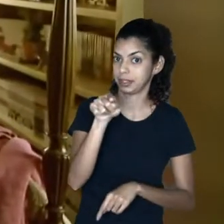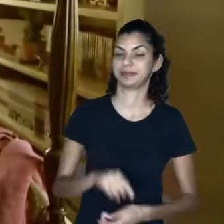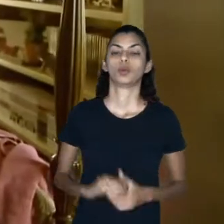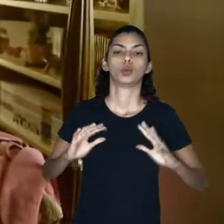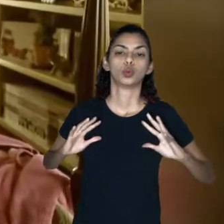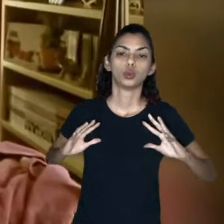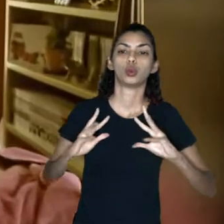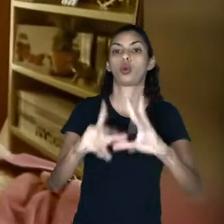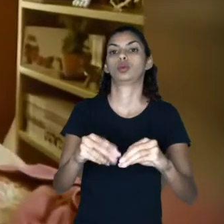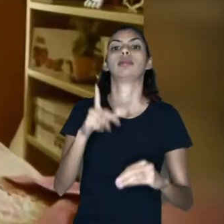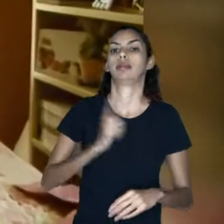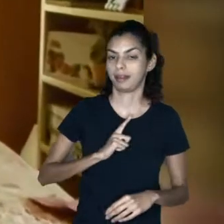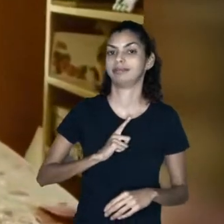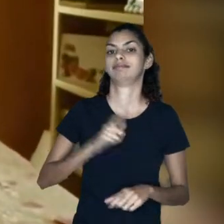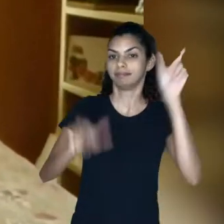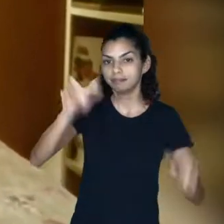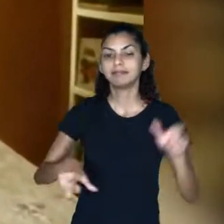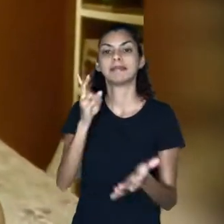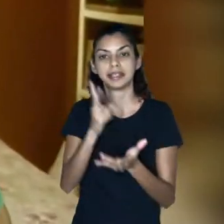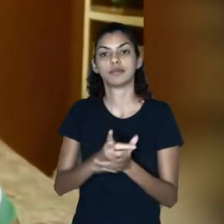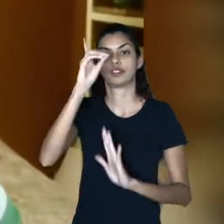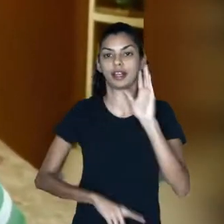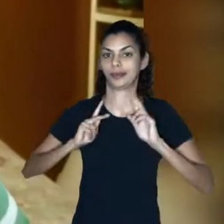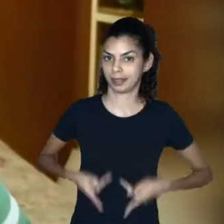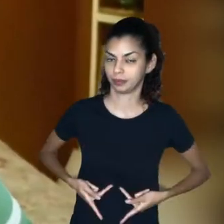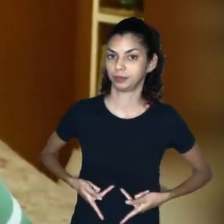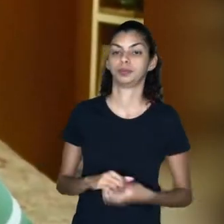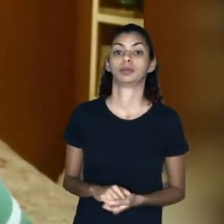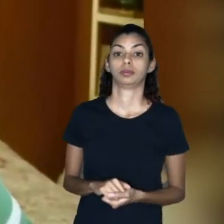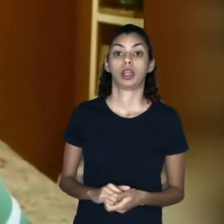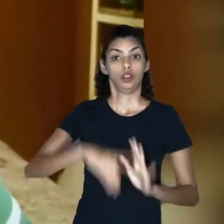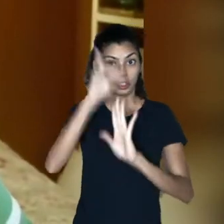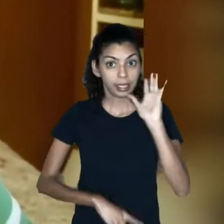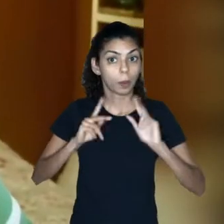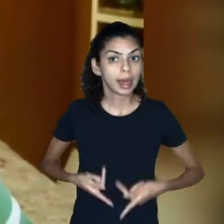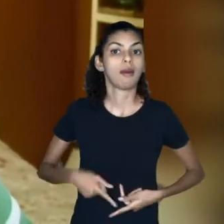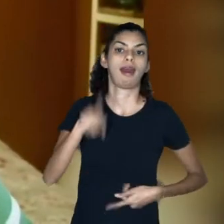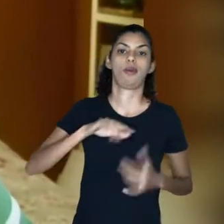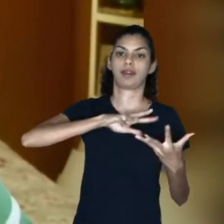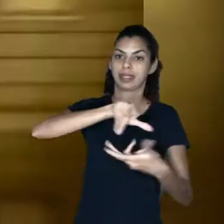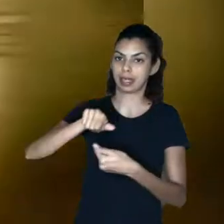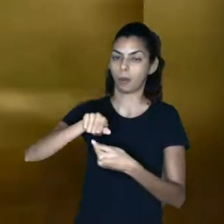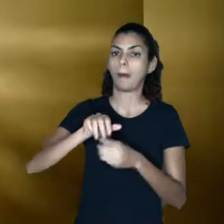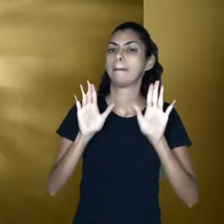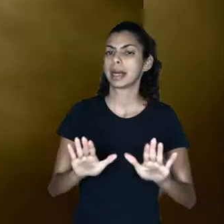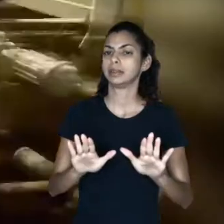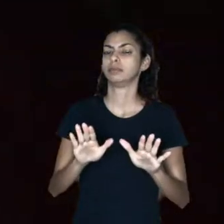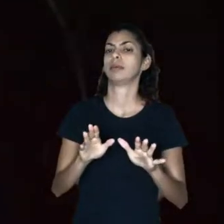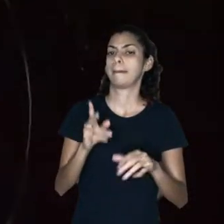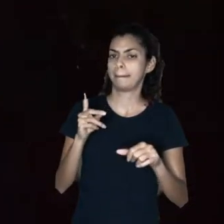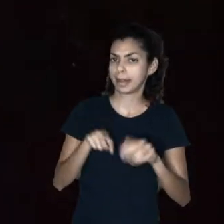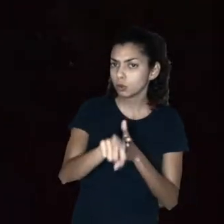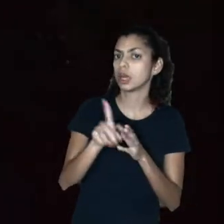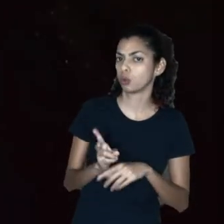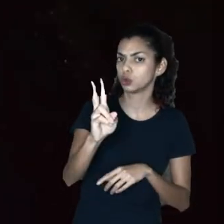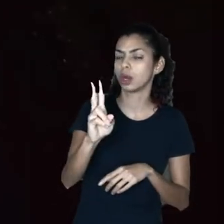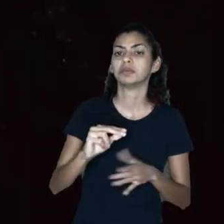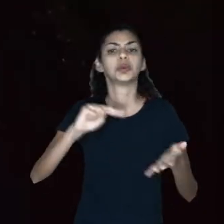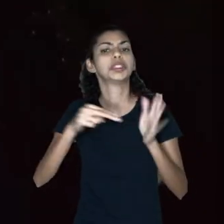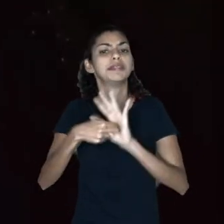all have the exact same human rights. In other words, they're universal.